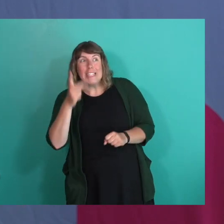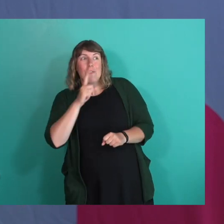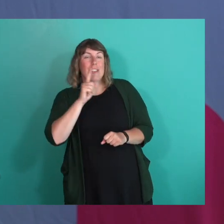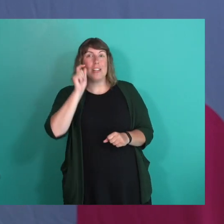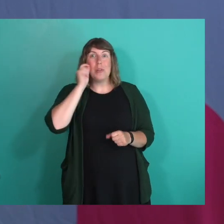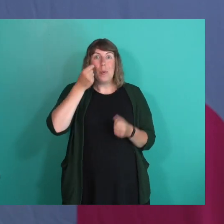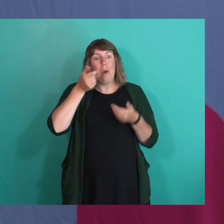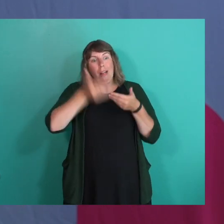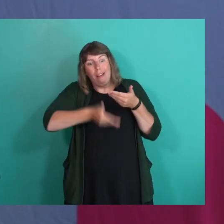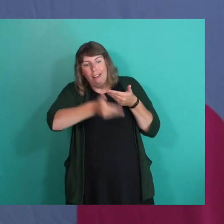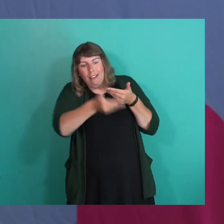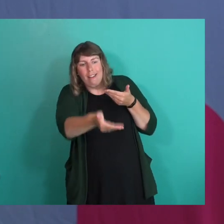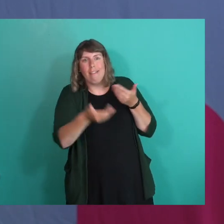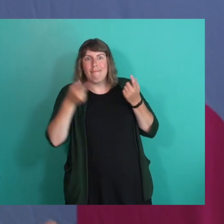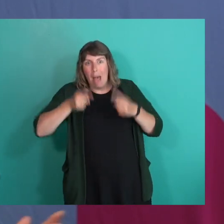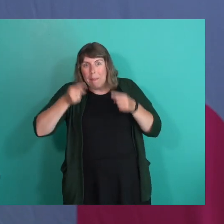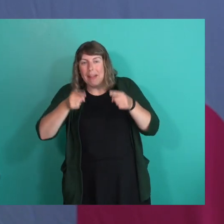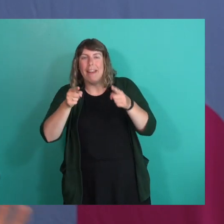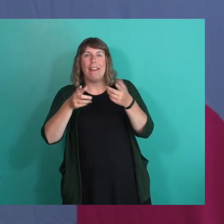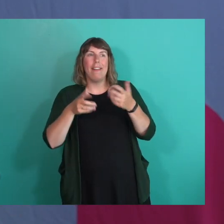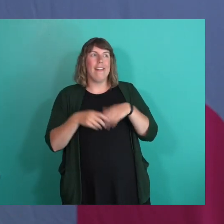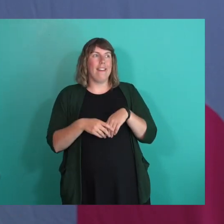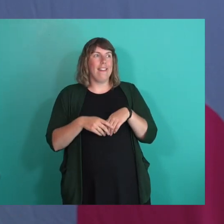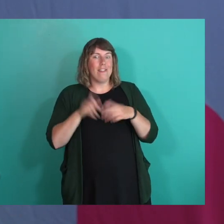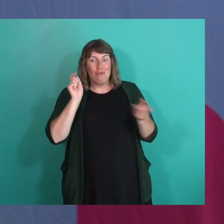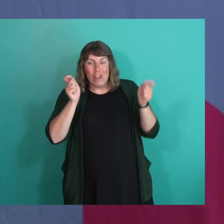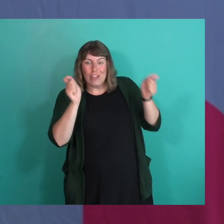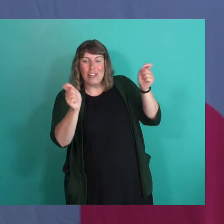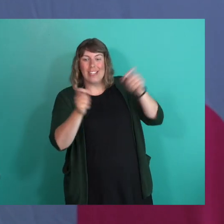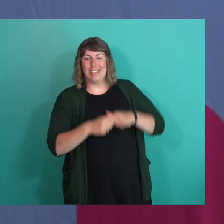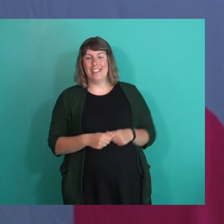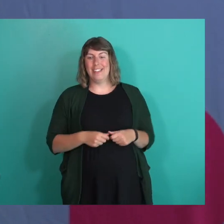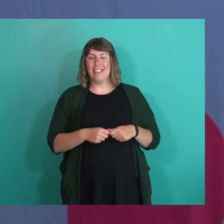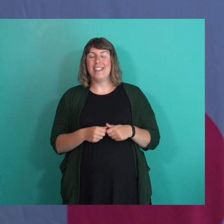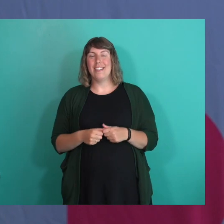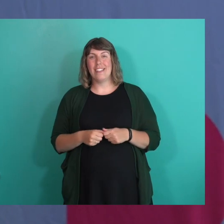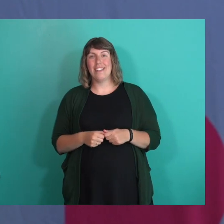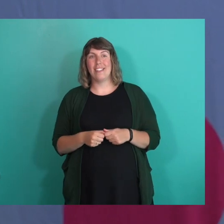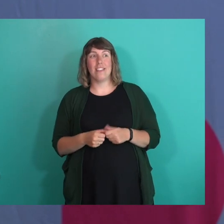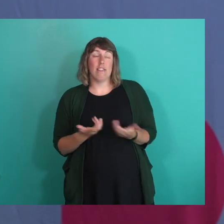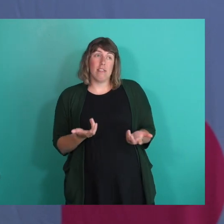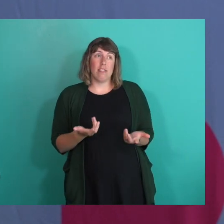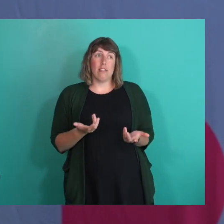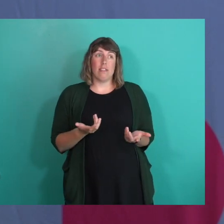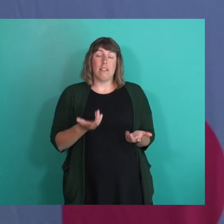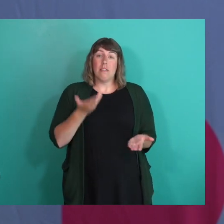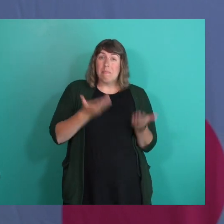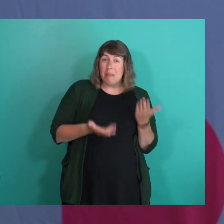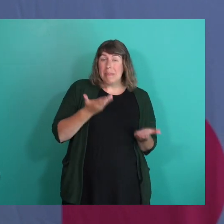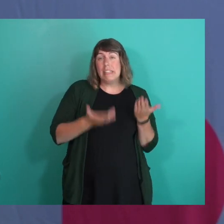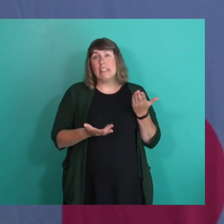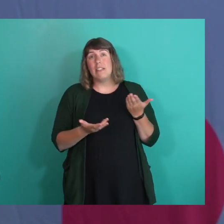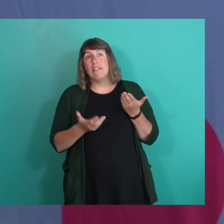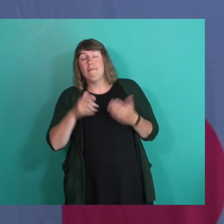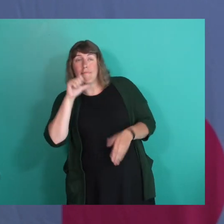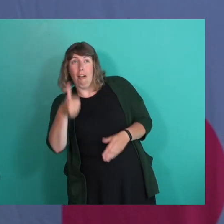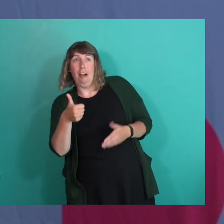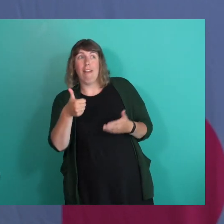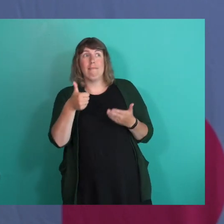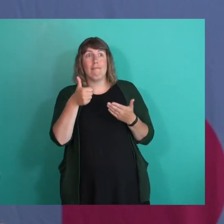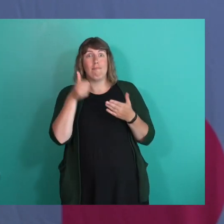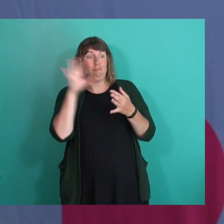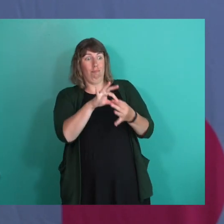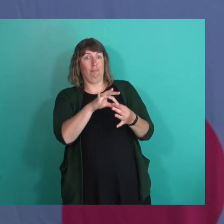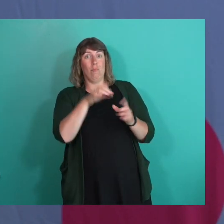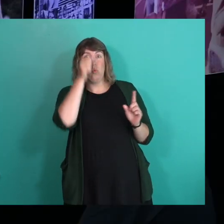things existing and being born that, you know, may or may not have any direct connection to to